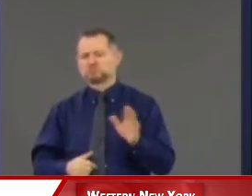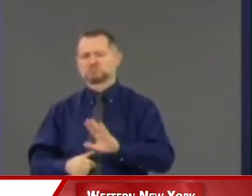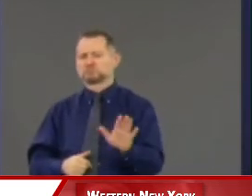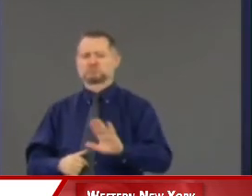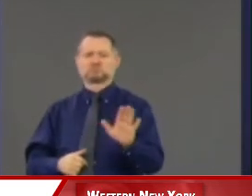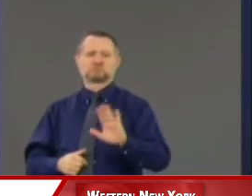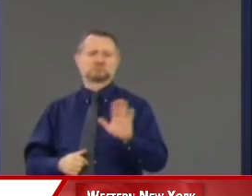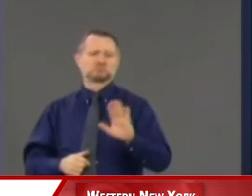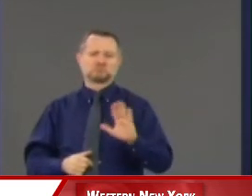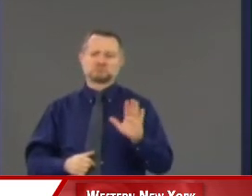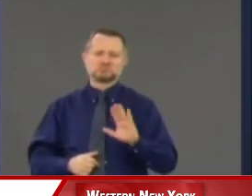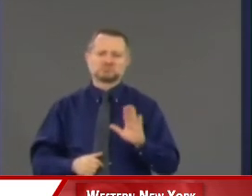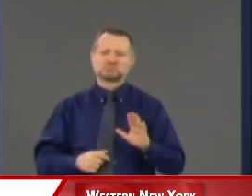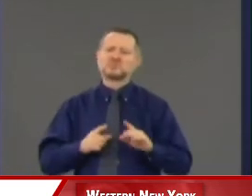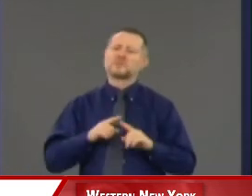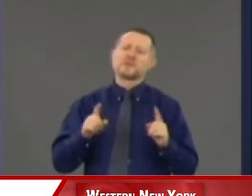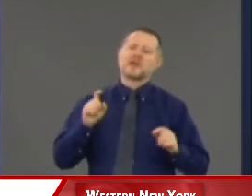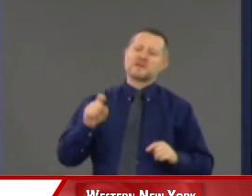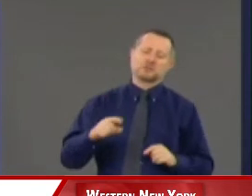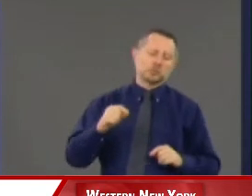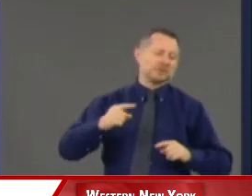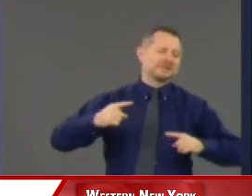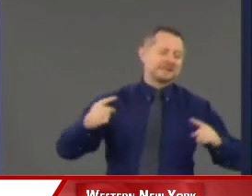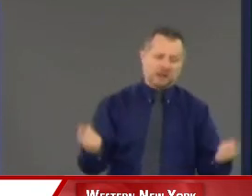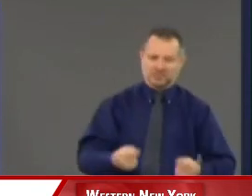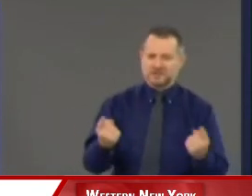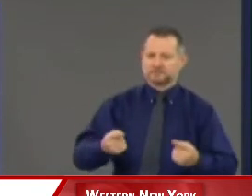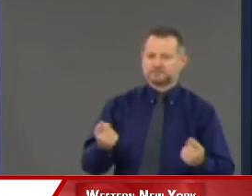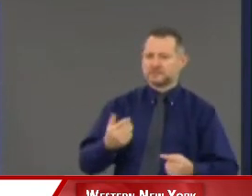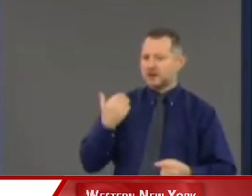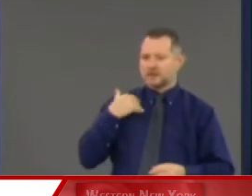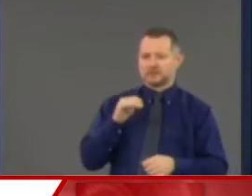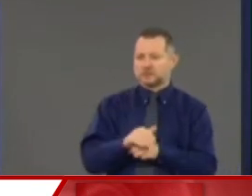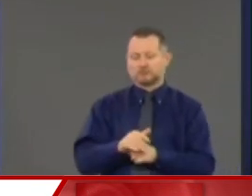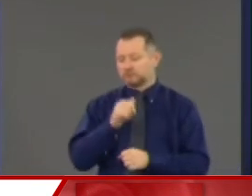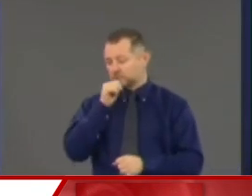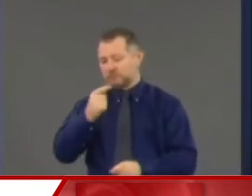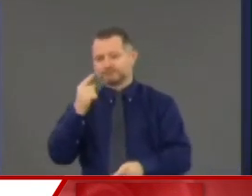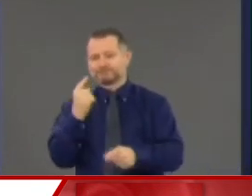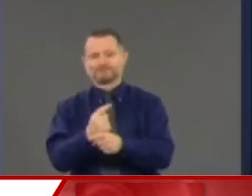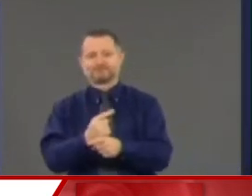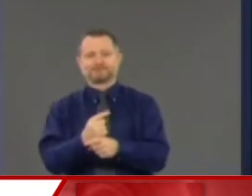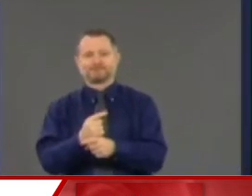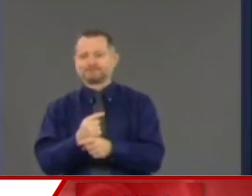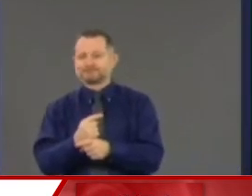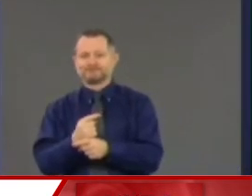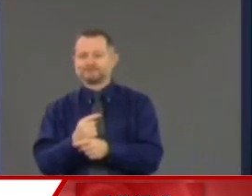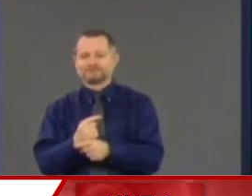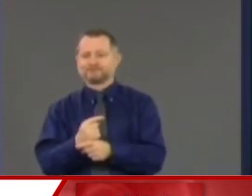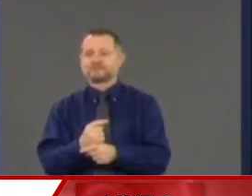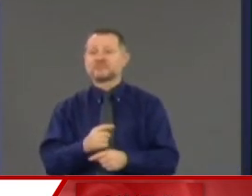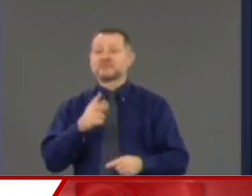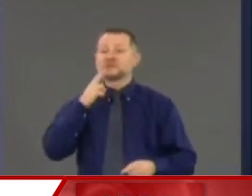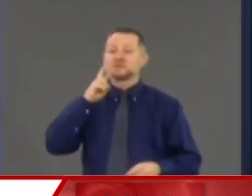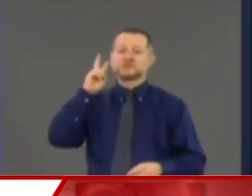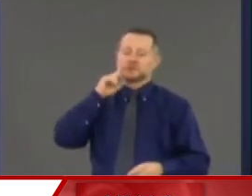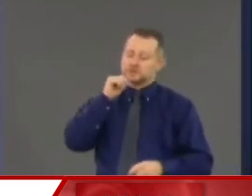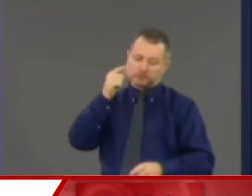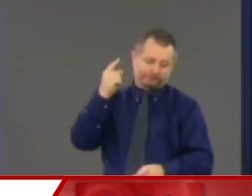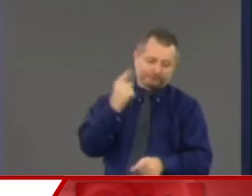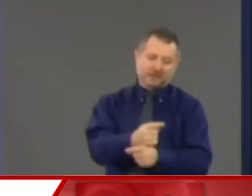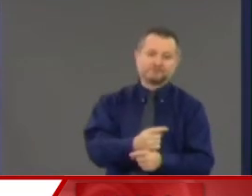I know something has to be done, because last night was not acceptable. And the night before was not acceptable